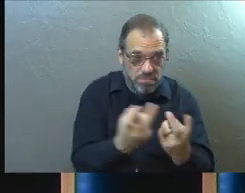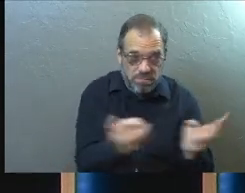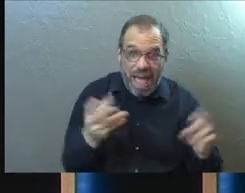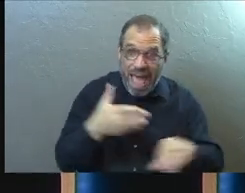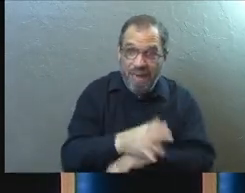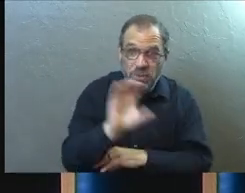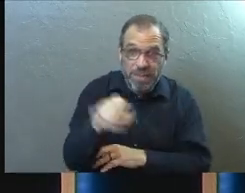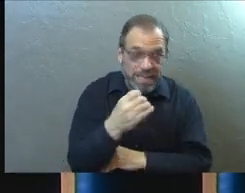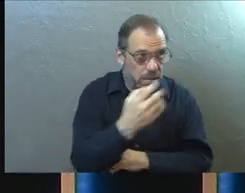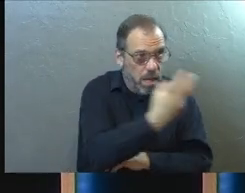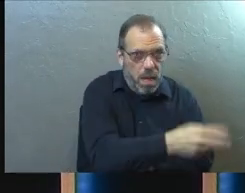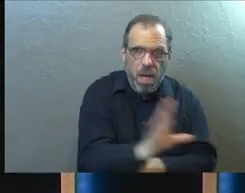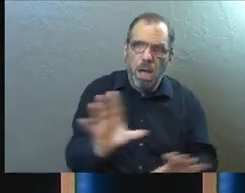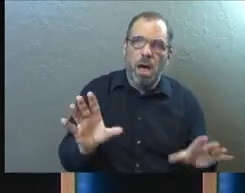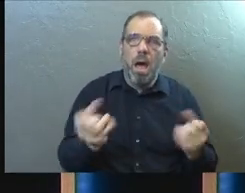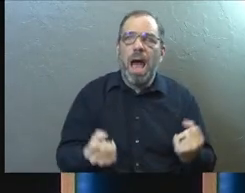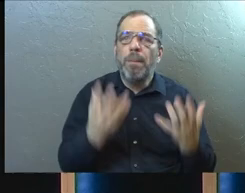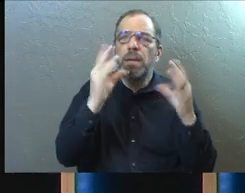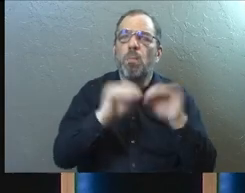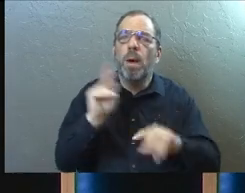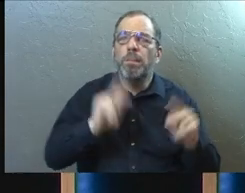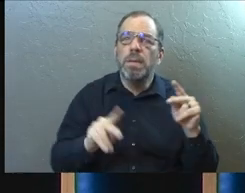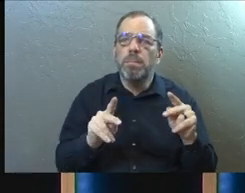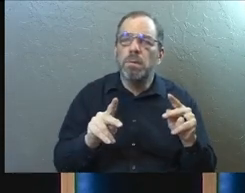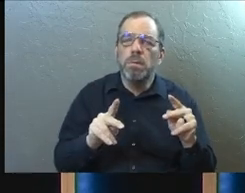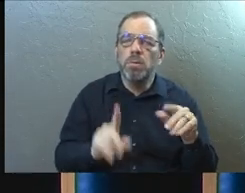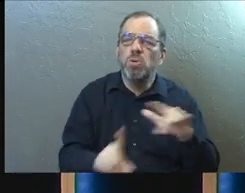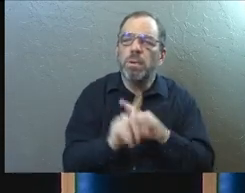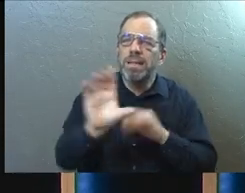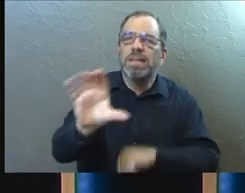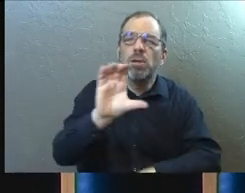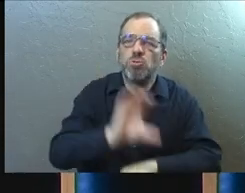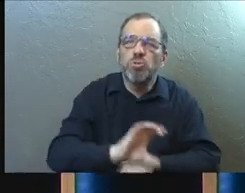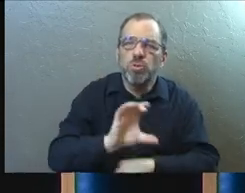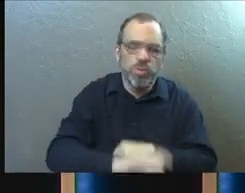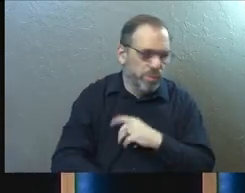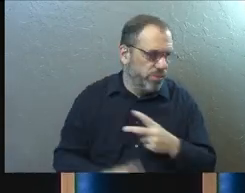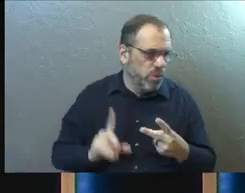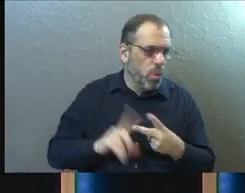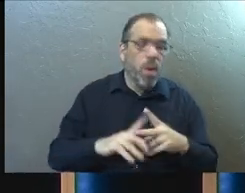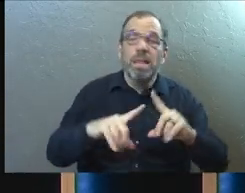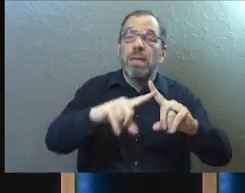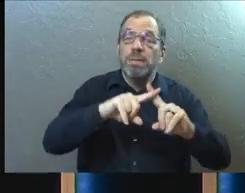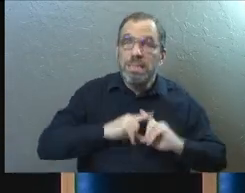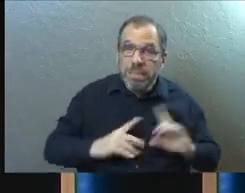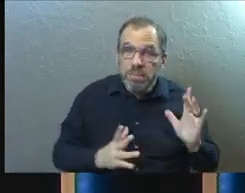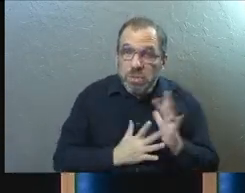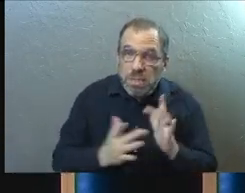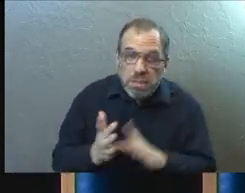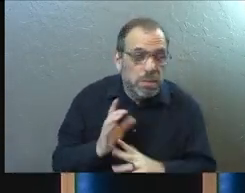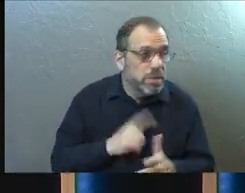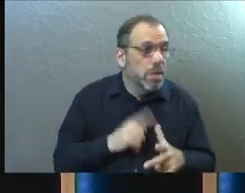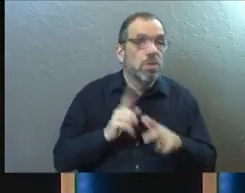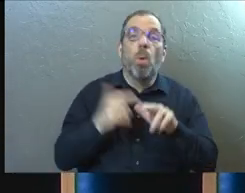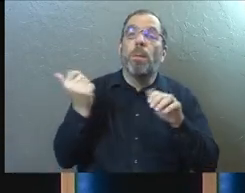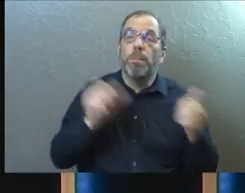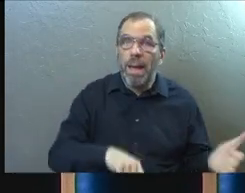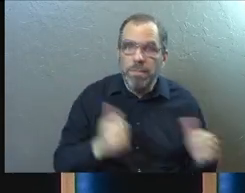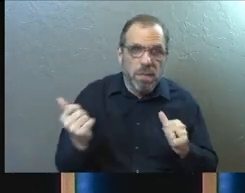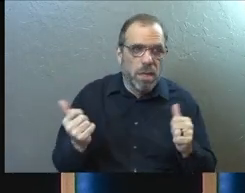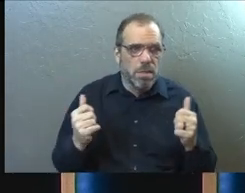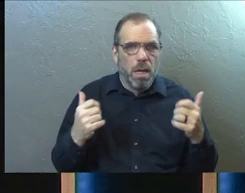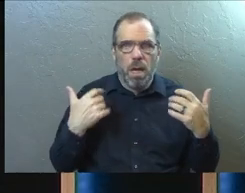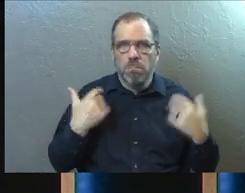after Easter, and each one of them said, how many more people came to their Easter service? How many more people accepted Jesus? How many more people were baptized?